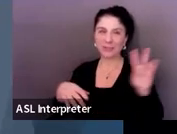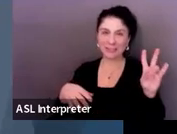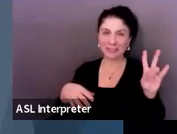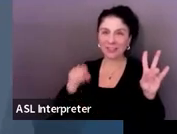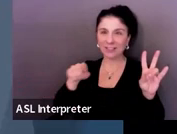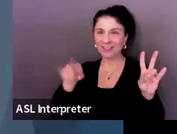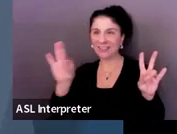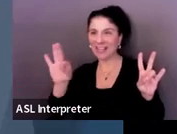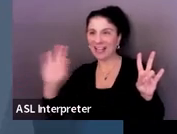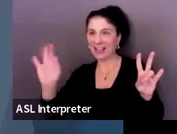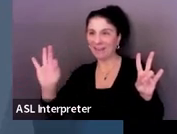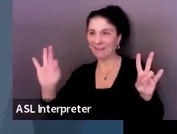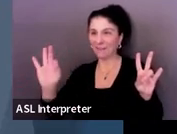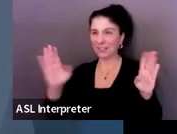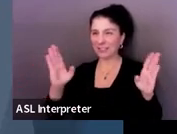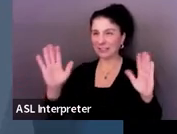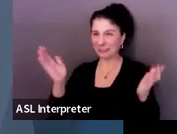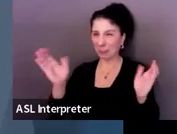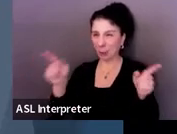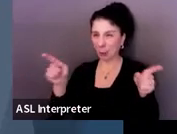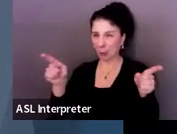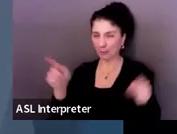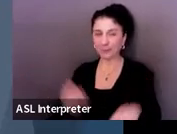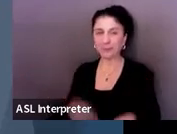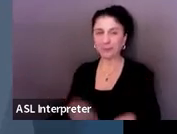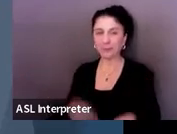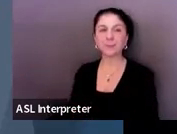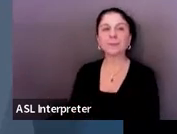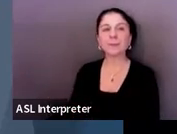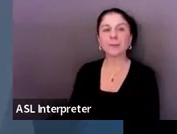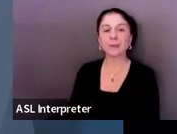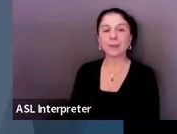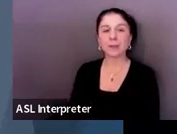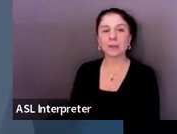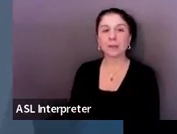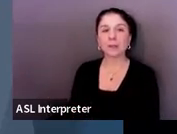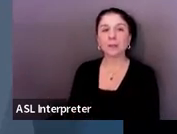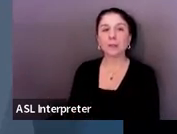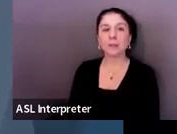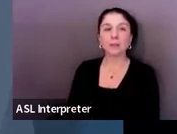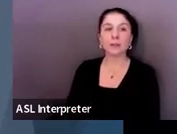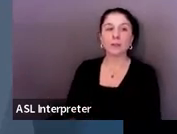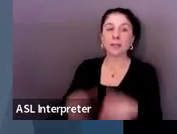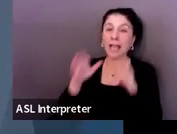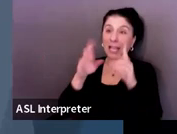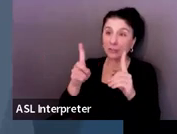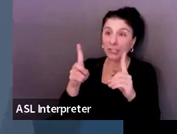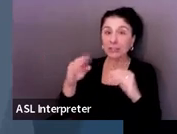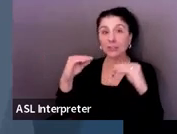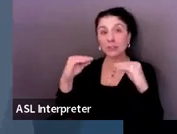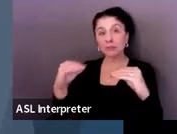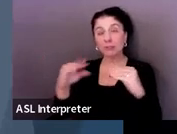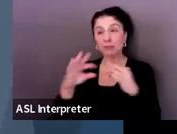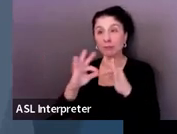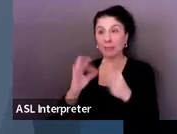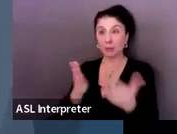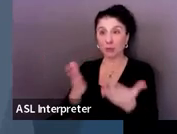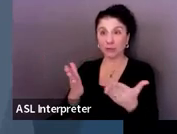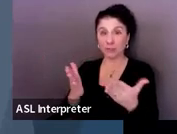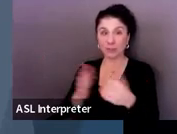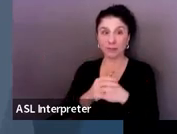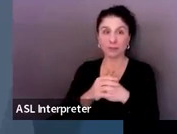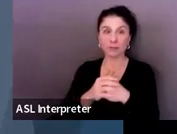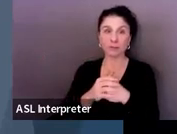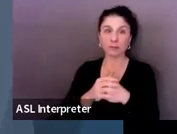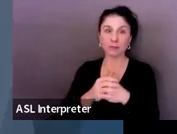And so you can see here, there are some examples of those education instruction and related services. Again, those dates